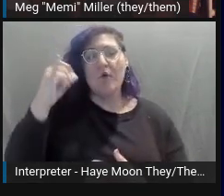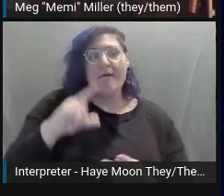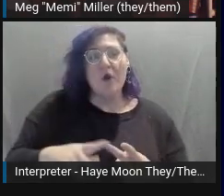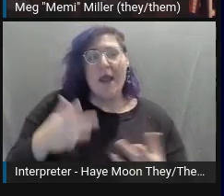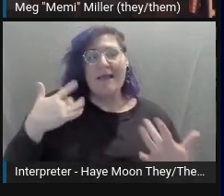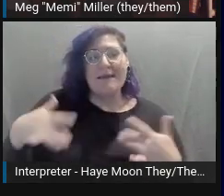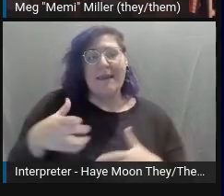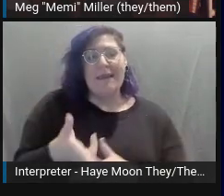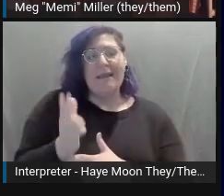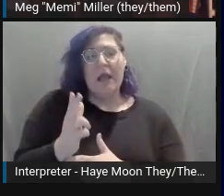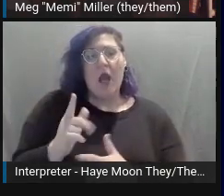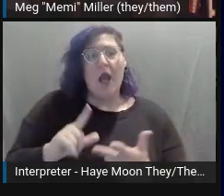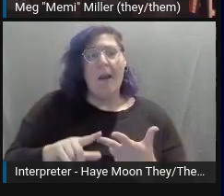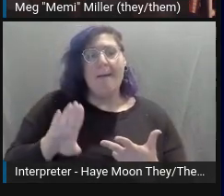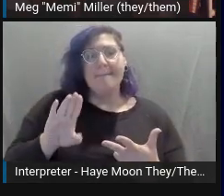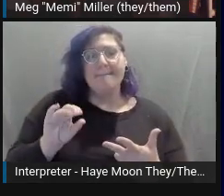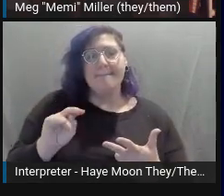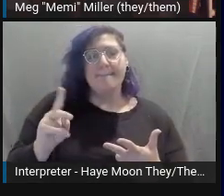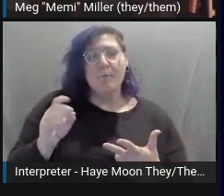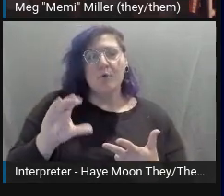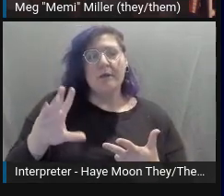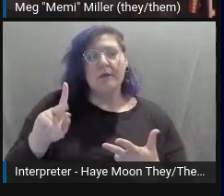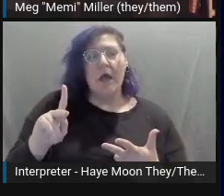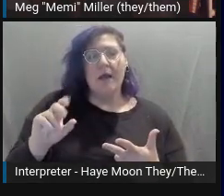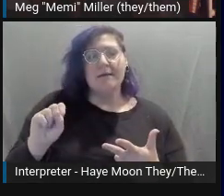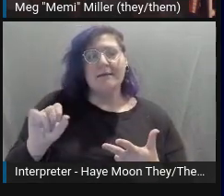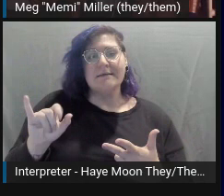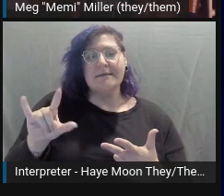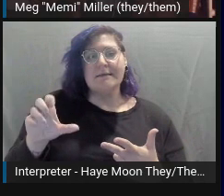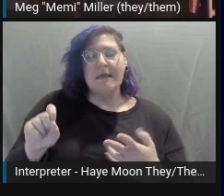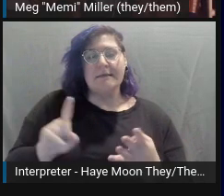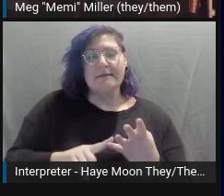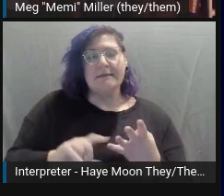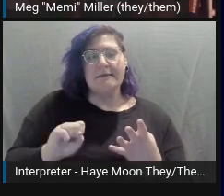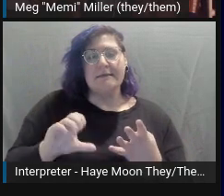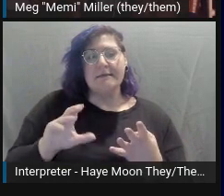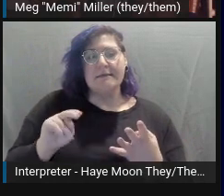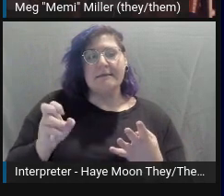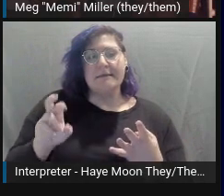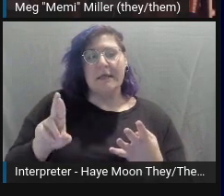Boondock Saints, A Scanner Darkly, Moulin Rouge, and Pirate Radio.